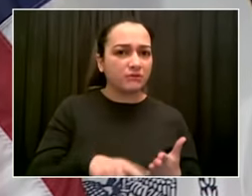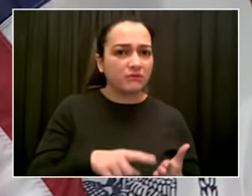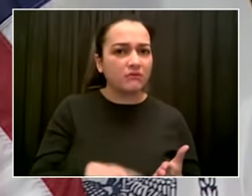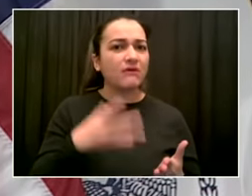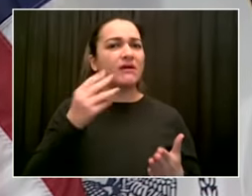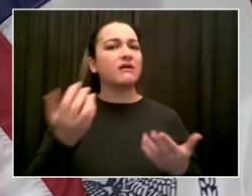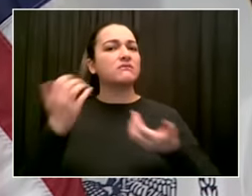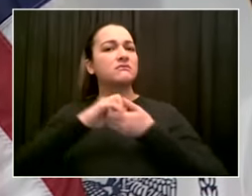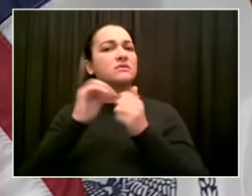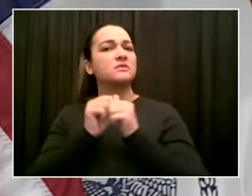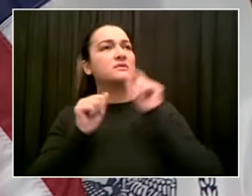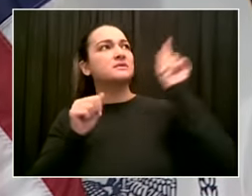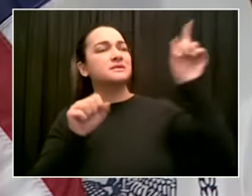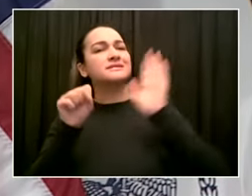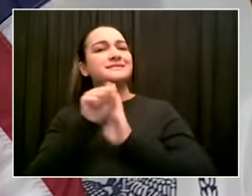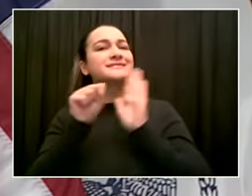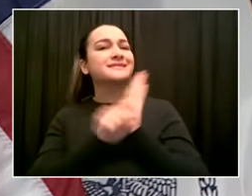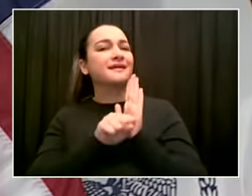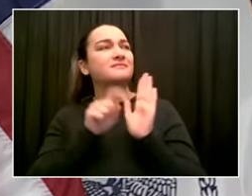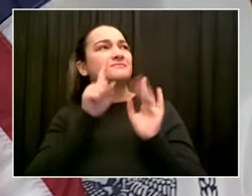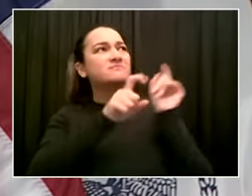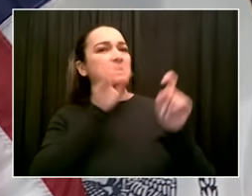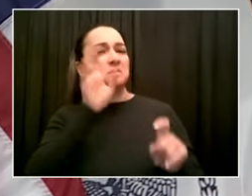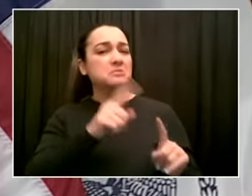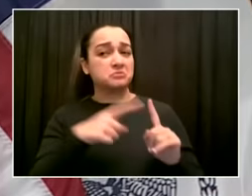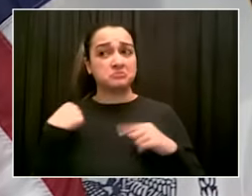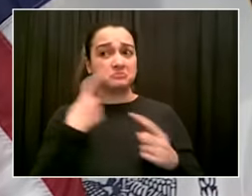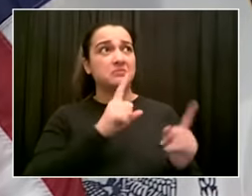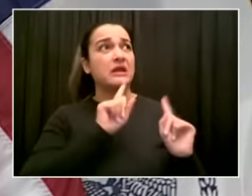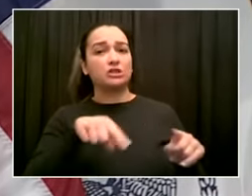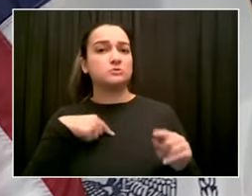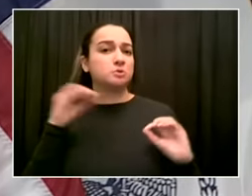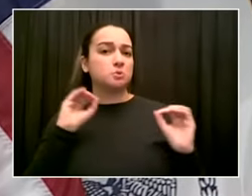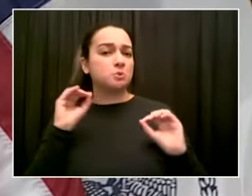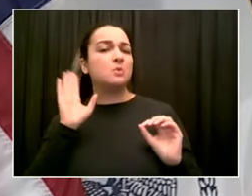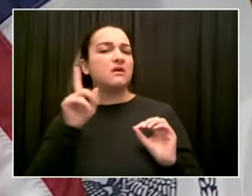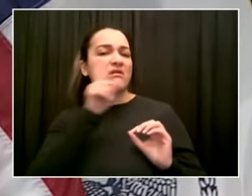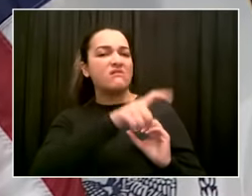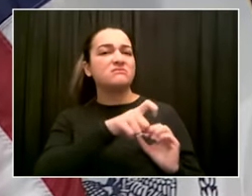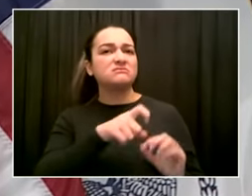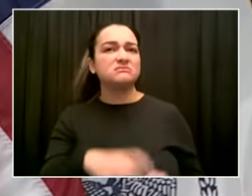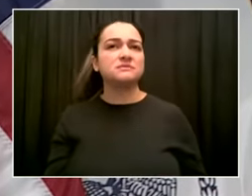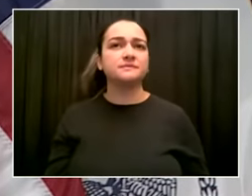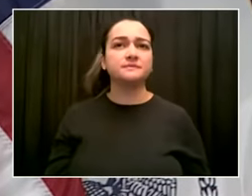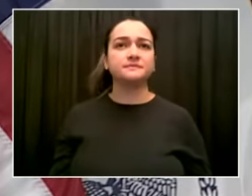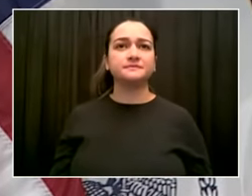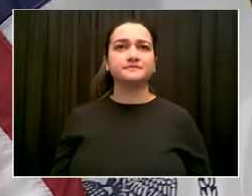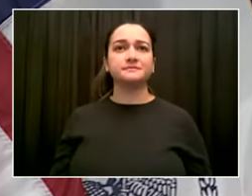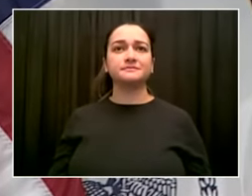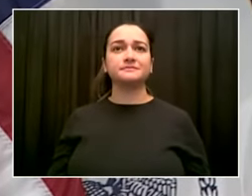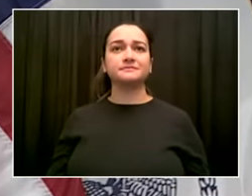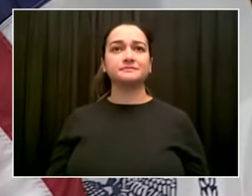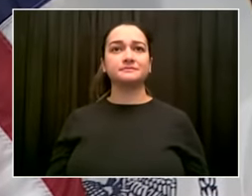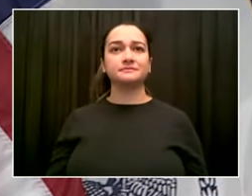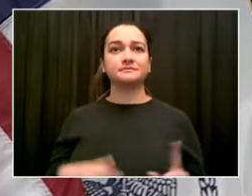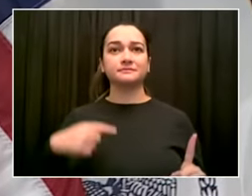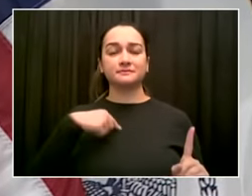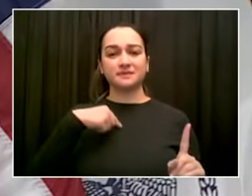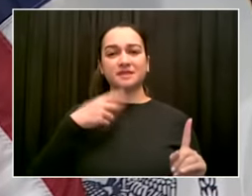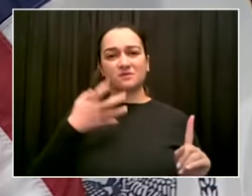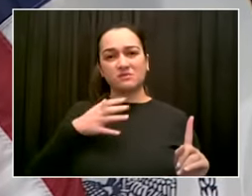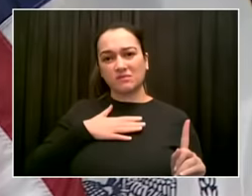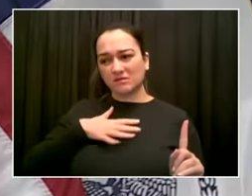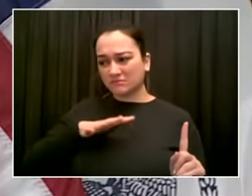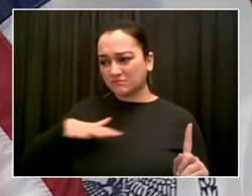vaccinations are being given in New York City, we want full visibility into what's happening. We want full ability to make sure that New Yorkers benefit the most. The